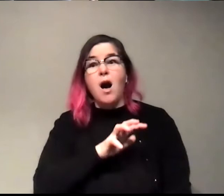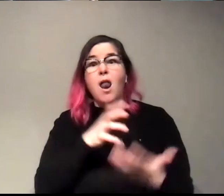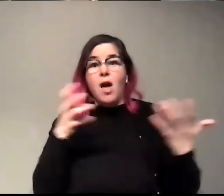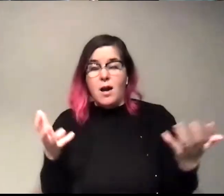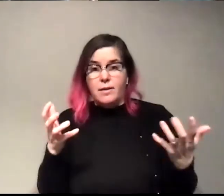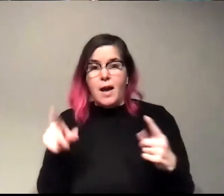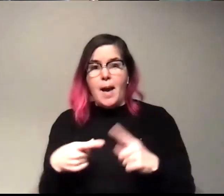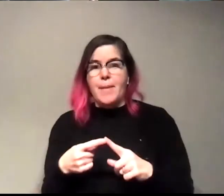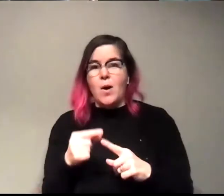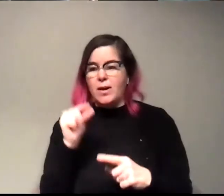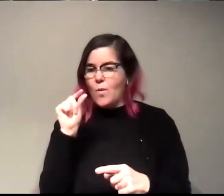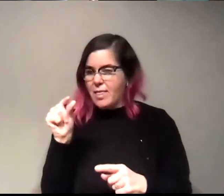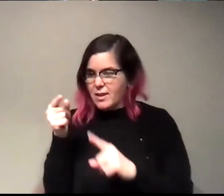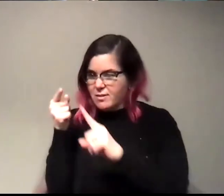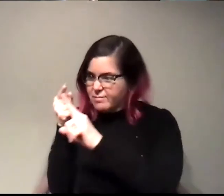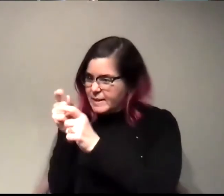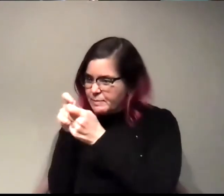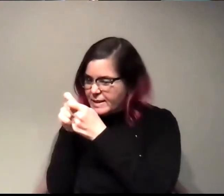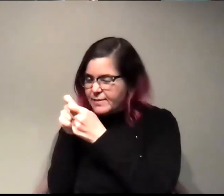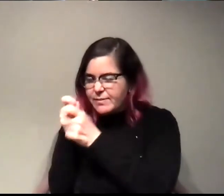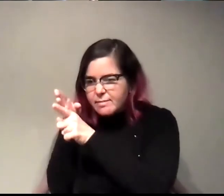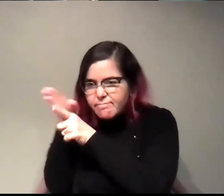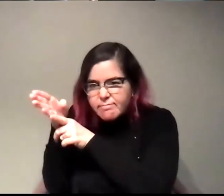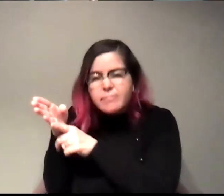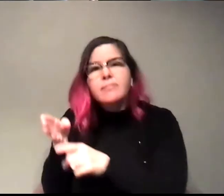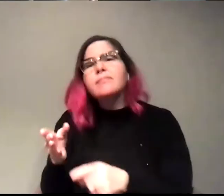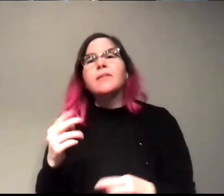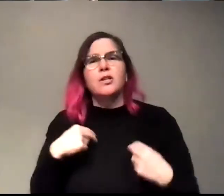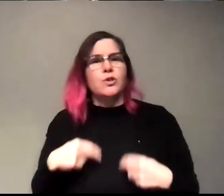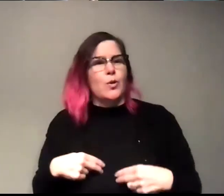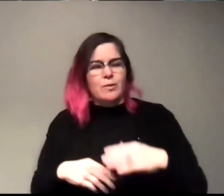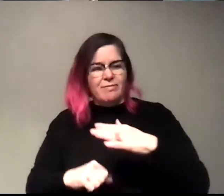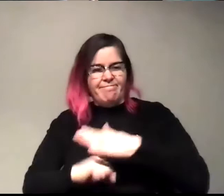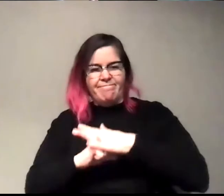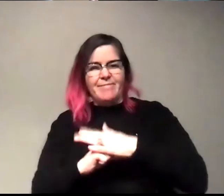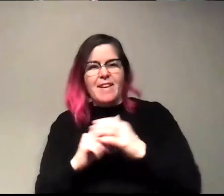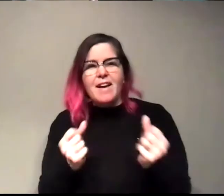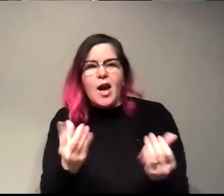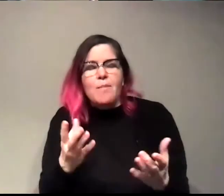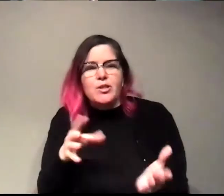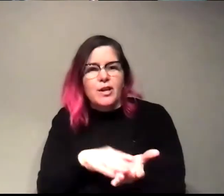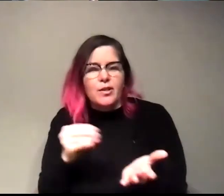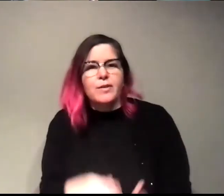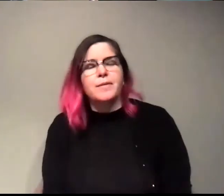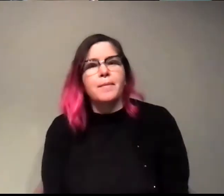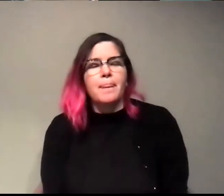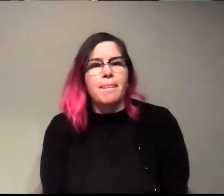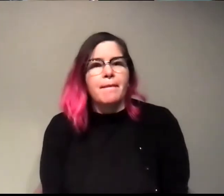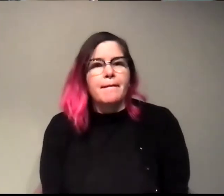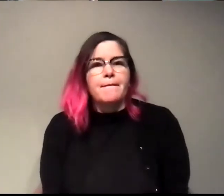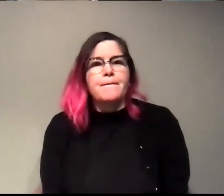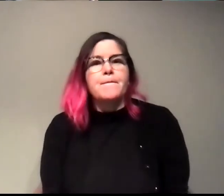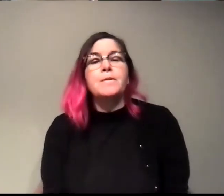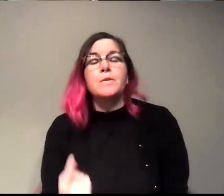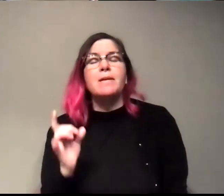a little area because humans only can know so much. And so, um, one thing that we say a lot